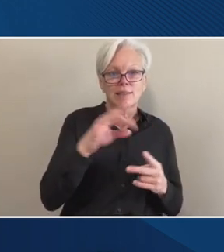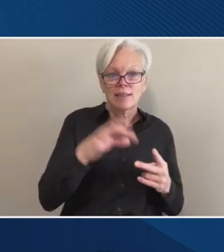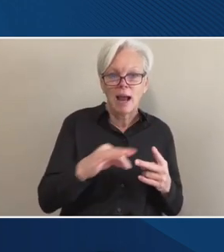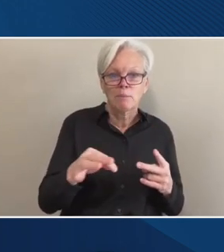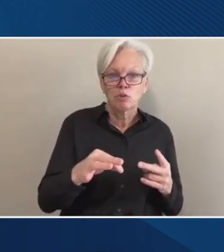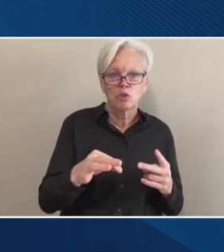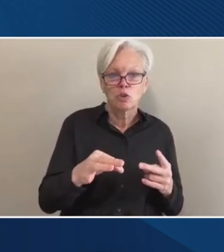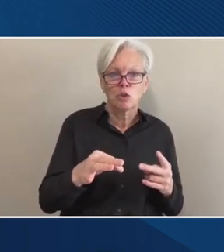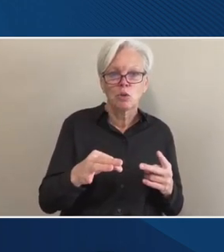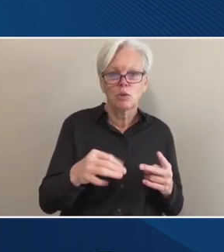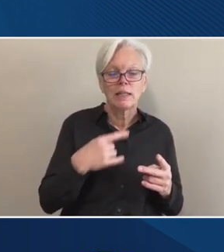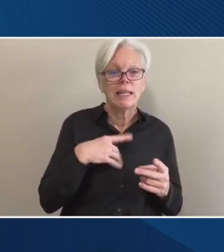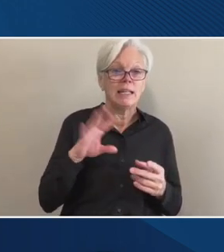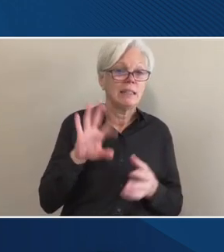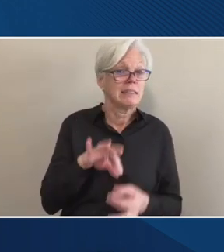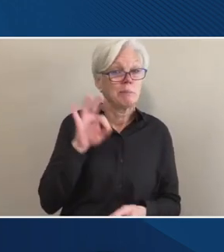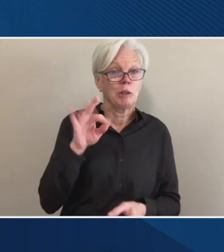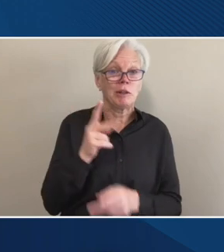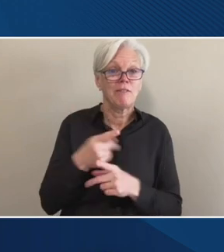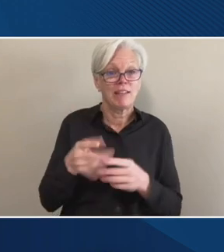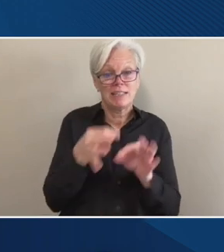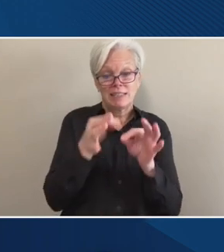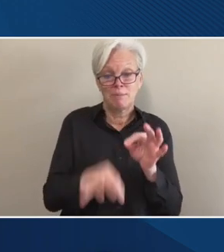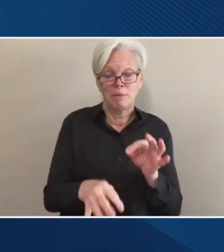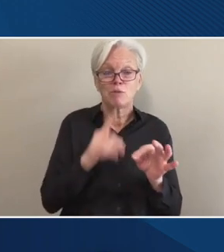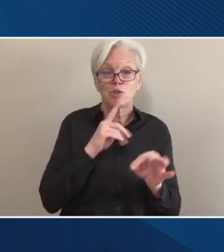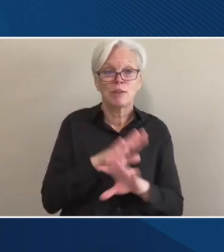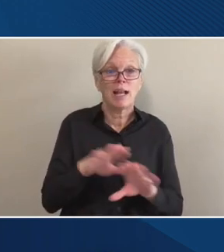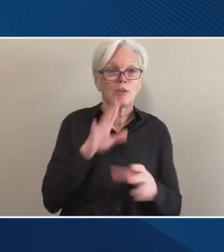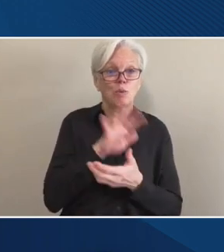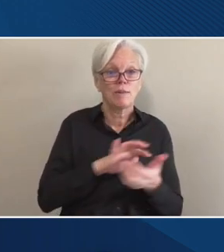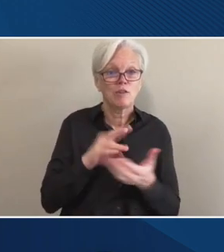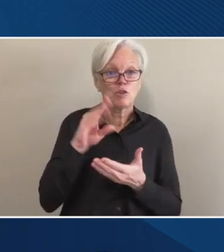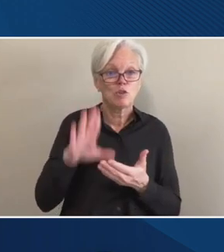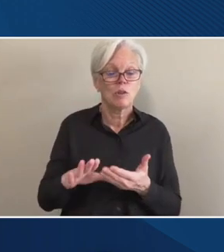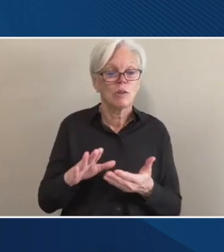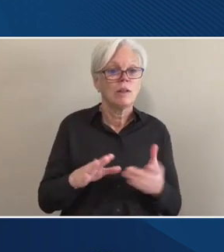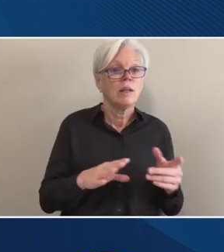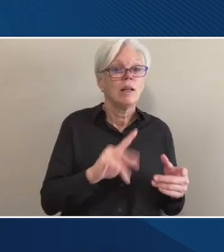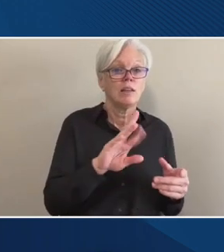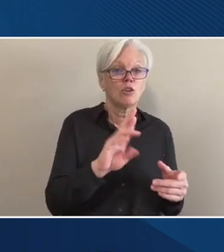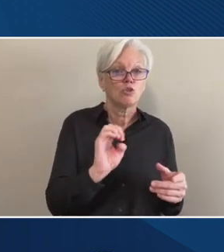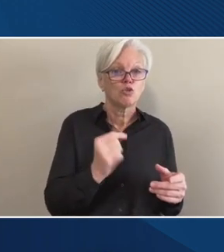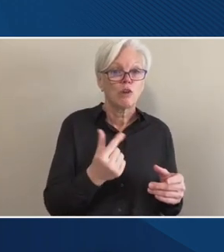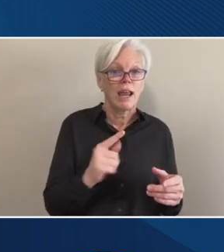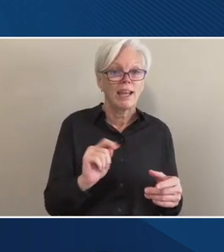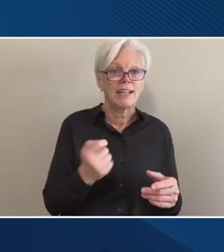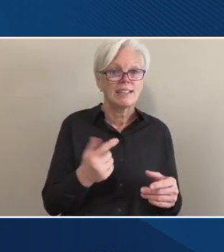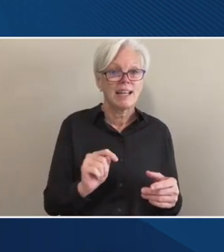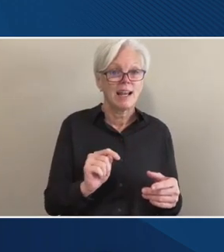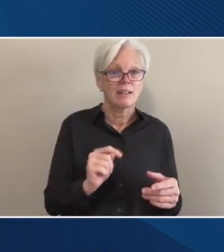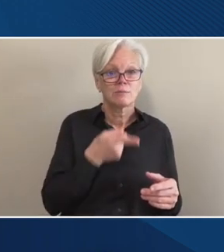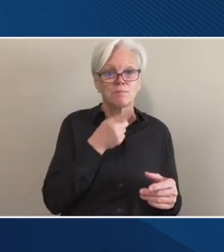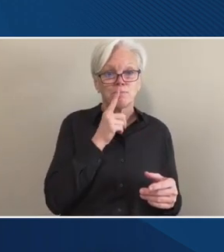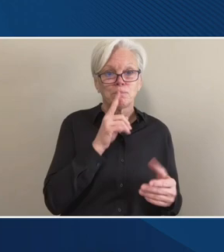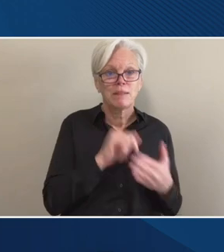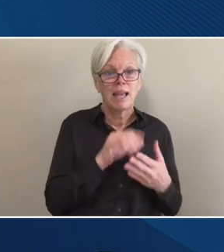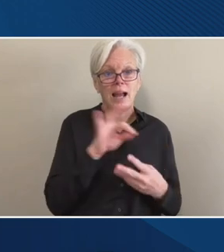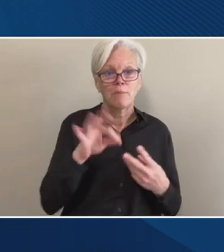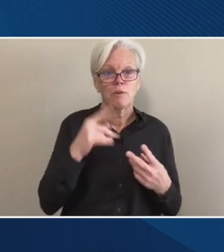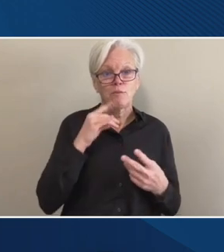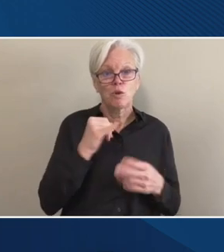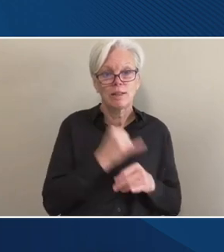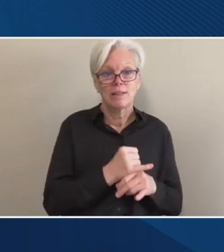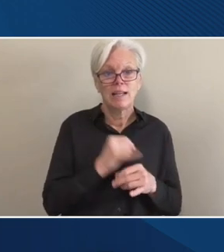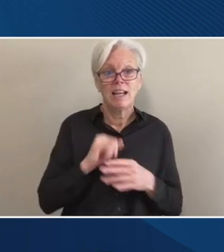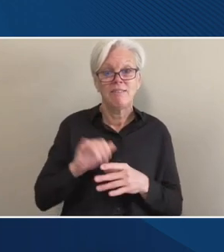just in the spirit of simplicity and making sure institutions aren't confused, I don't see anything in the right text that suggests that that's optional for institutions. So if that's the department's